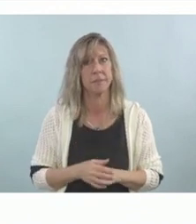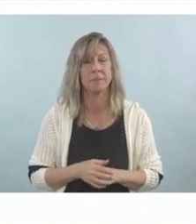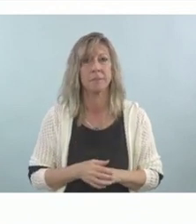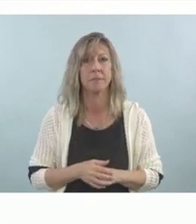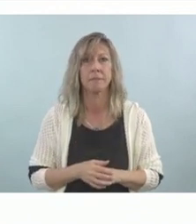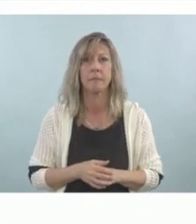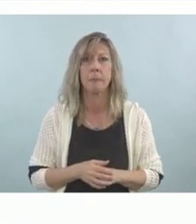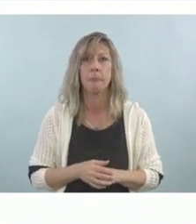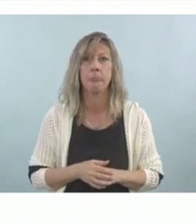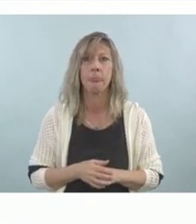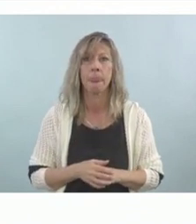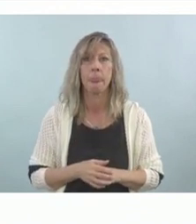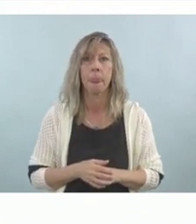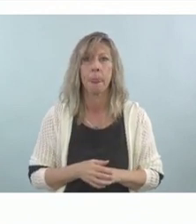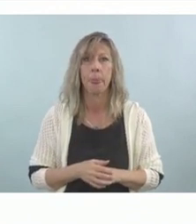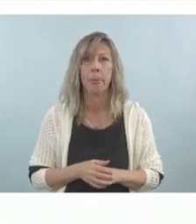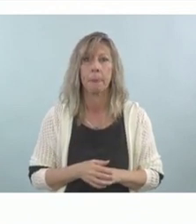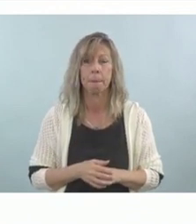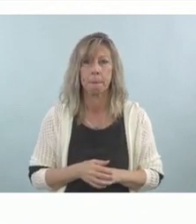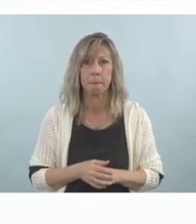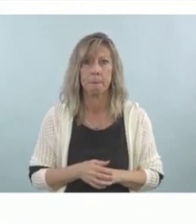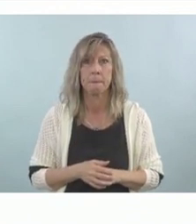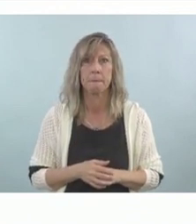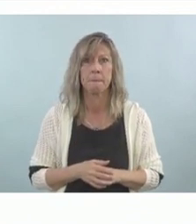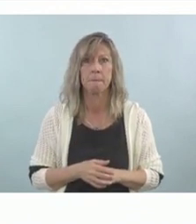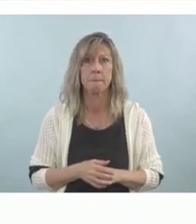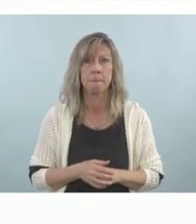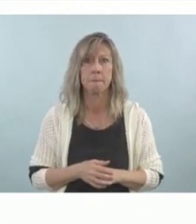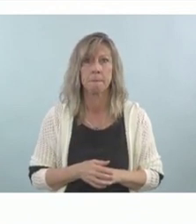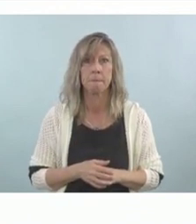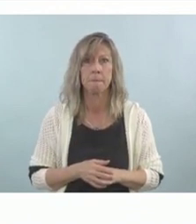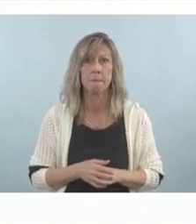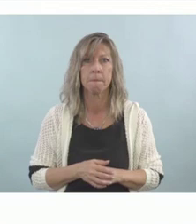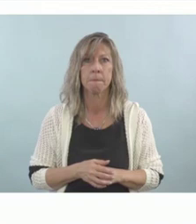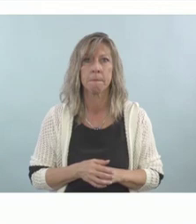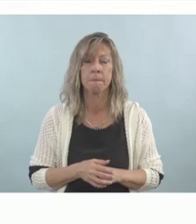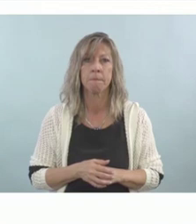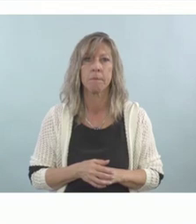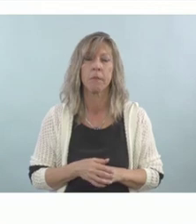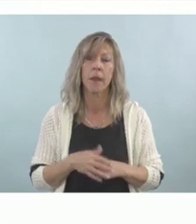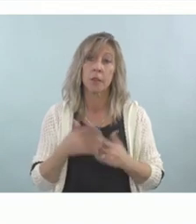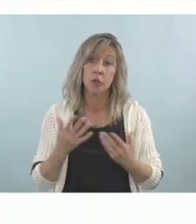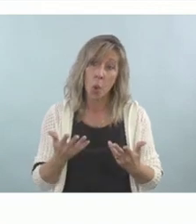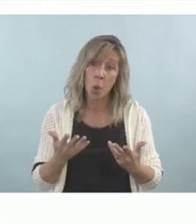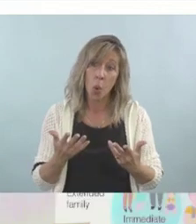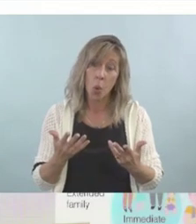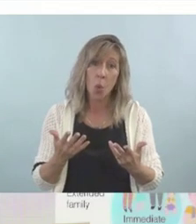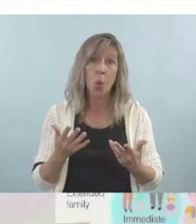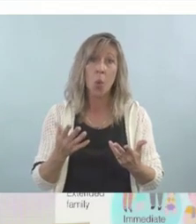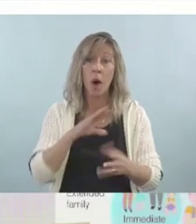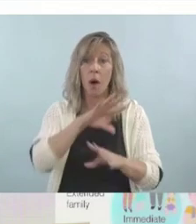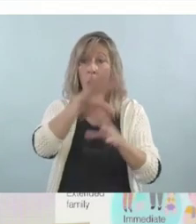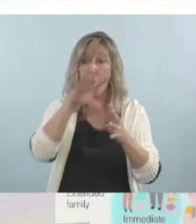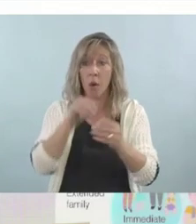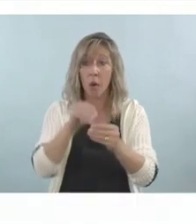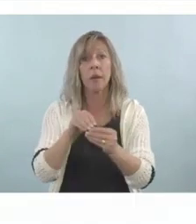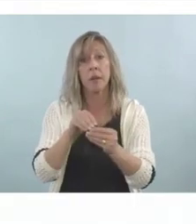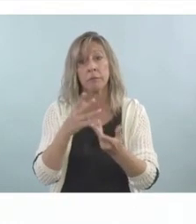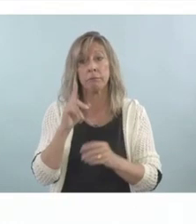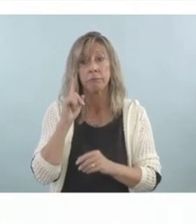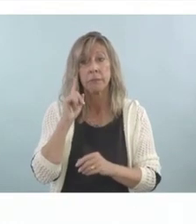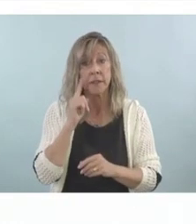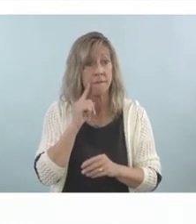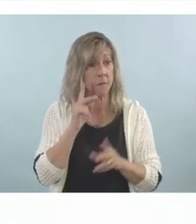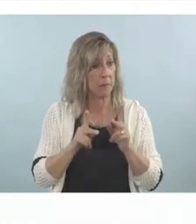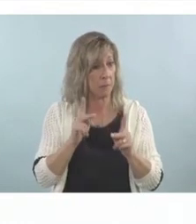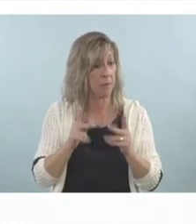So I think we kind of come to the conclusion here that, that, that, that people who are incarcerated